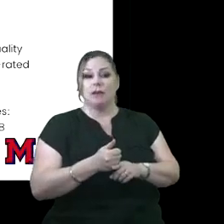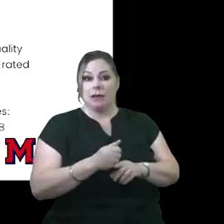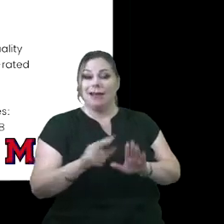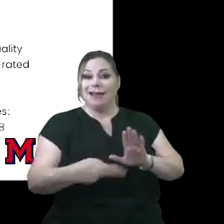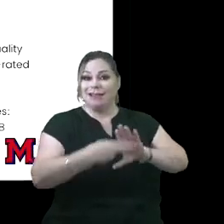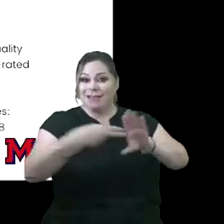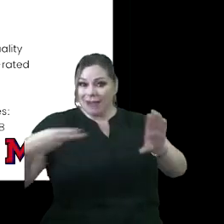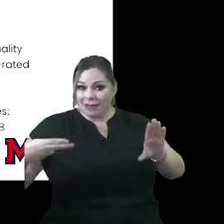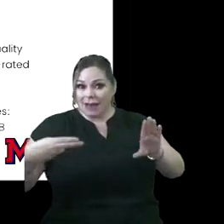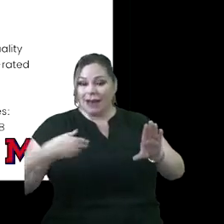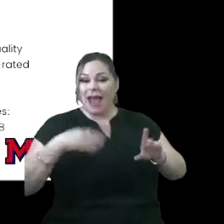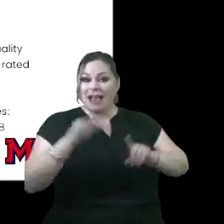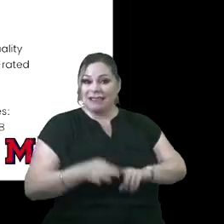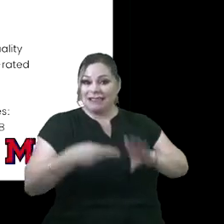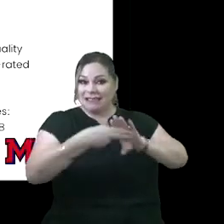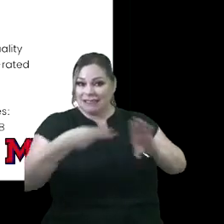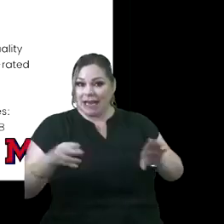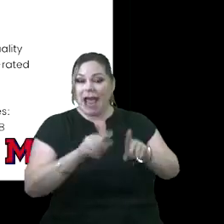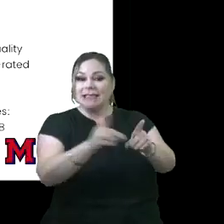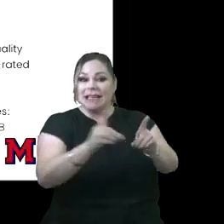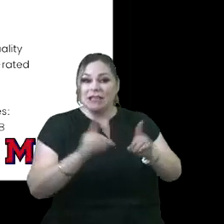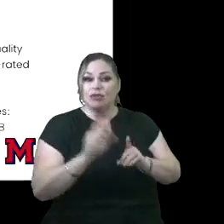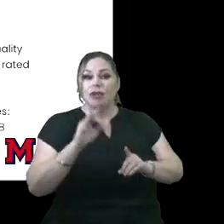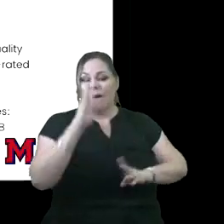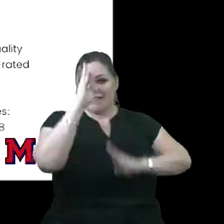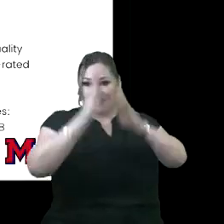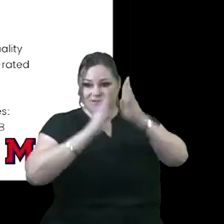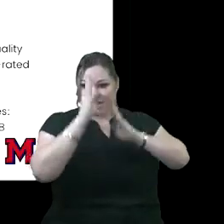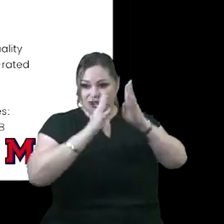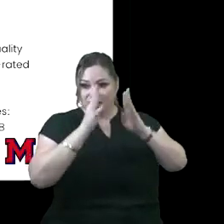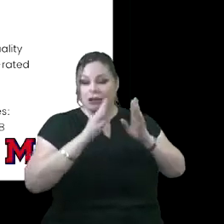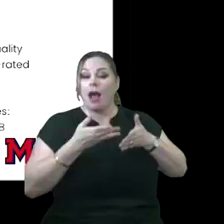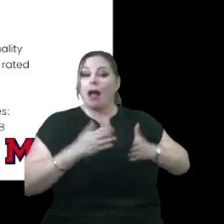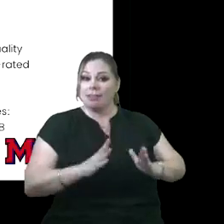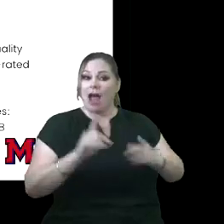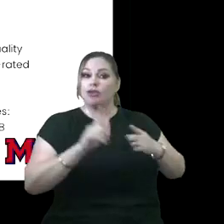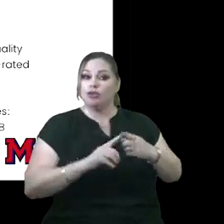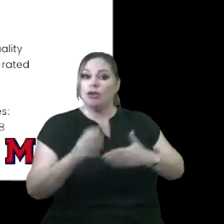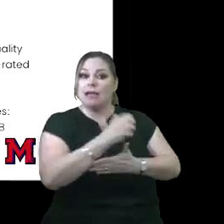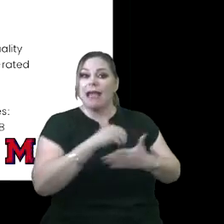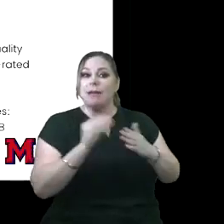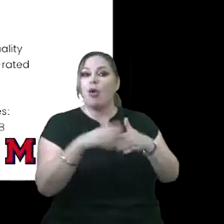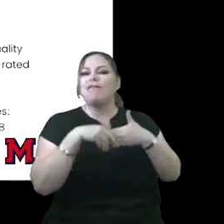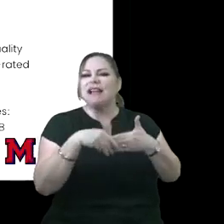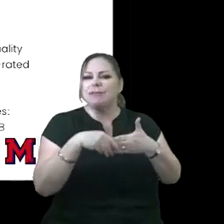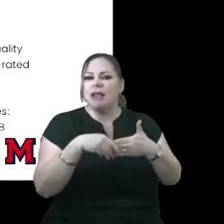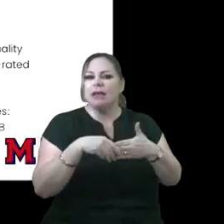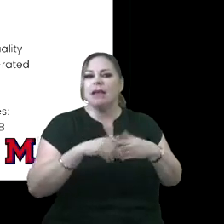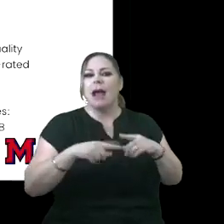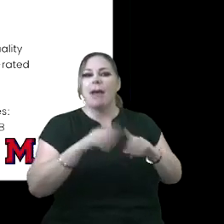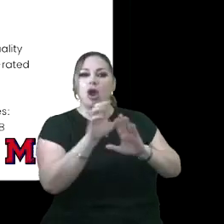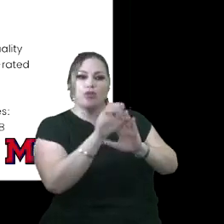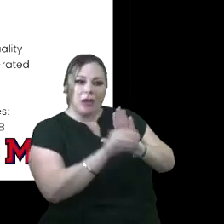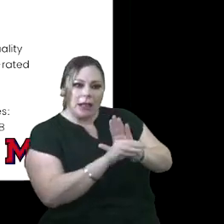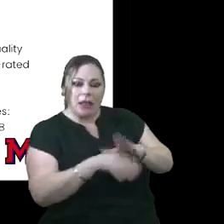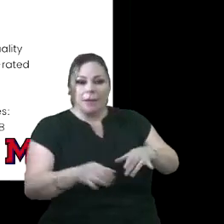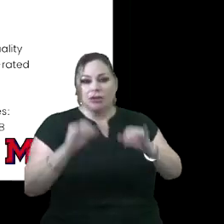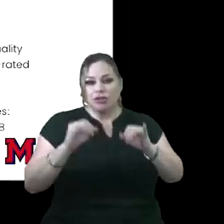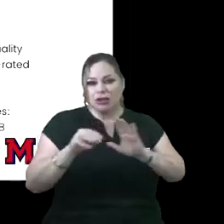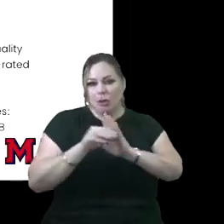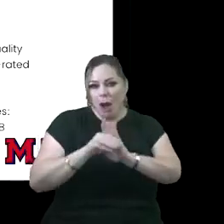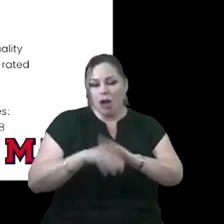and has a distinction as a district of innovation, which allows us to gain more flexibilities around curriculum instructional